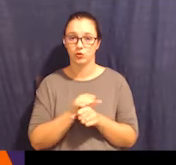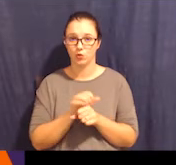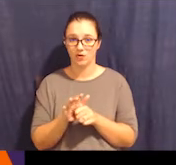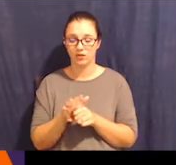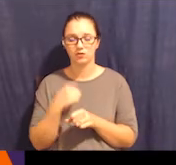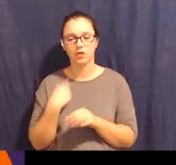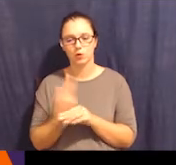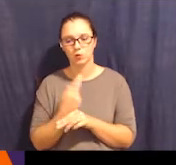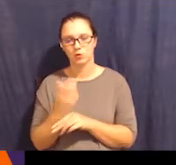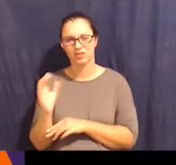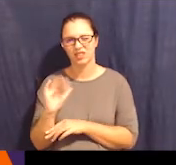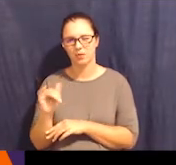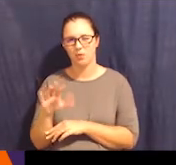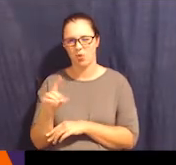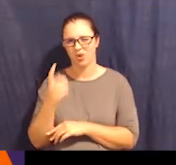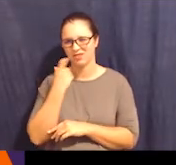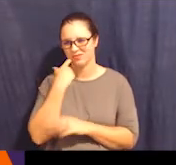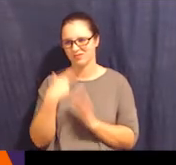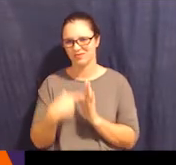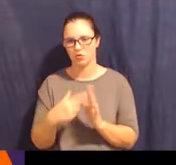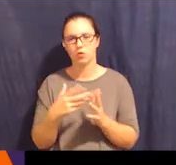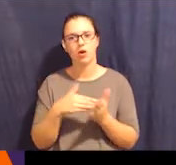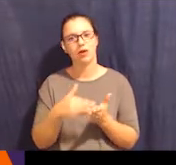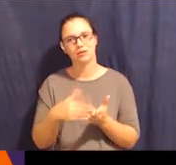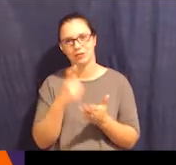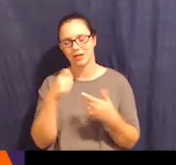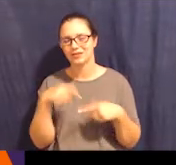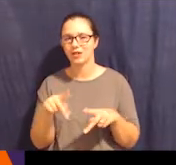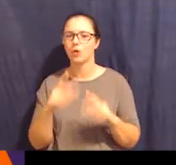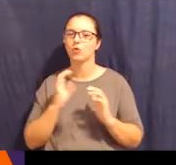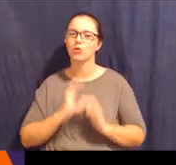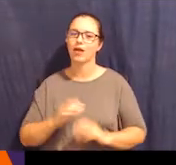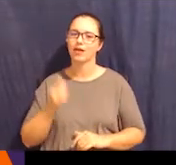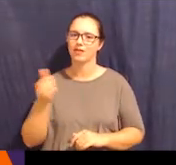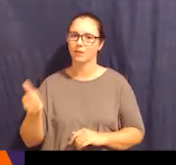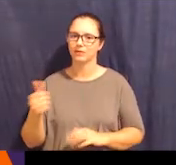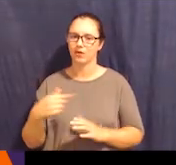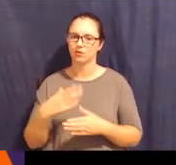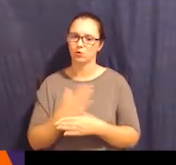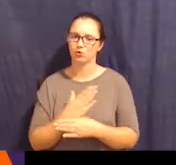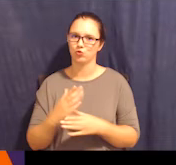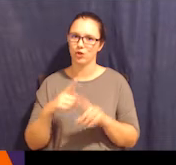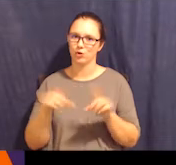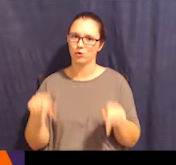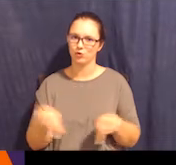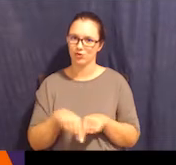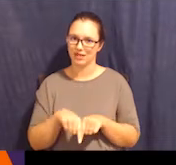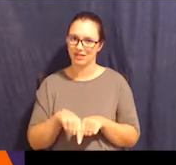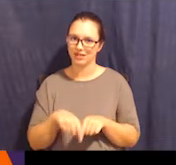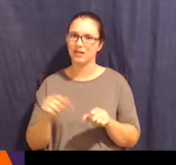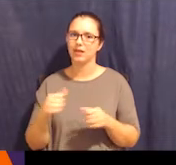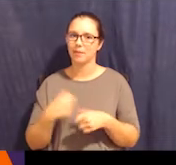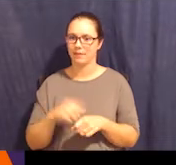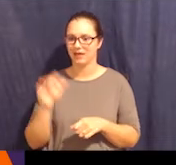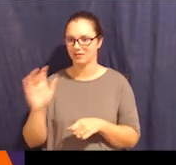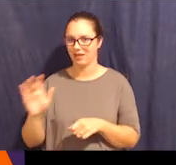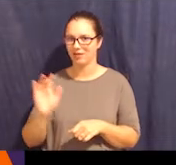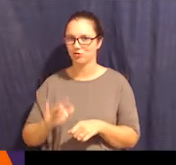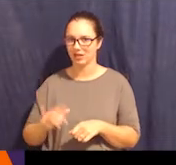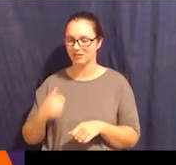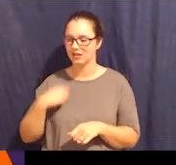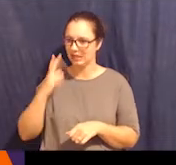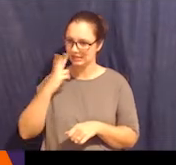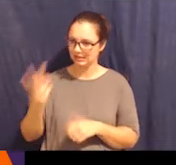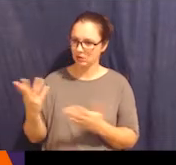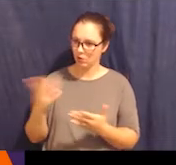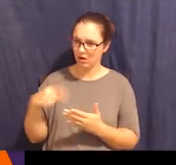my clients to share their screen and make selections and I'll see what they're selecting. But in person, these other tools, I can bring